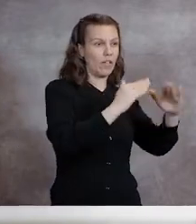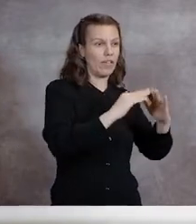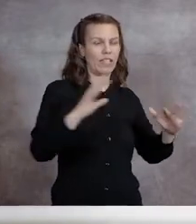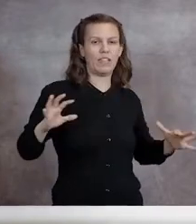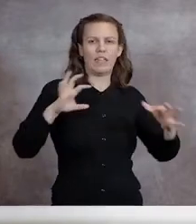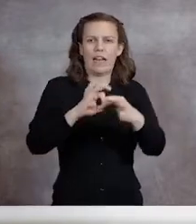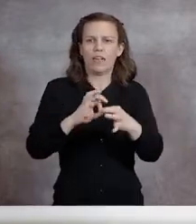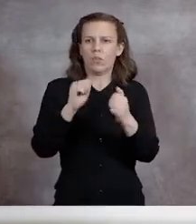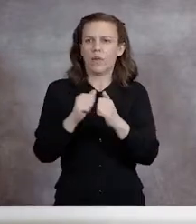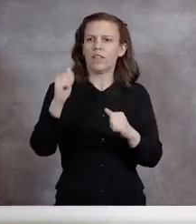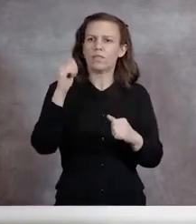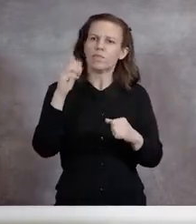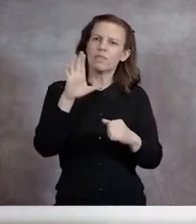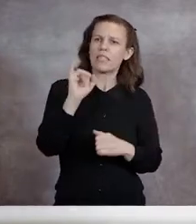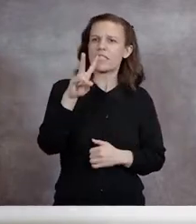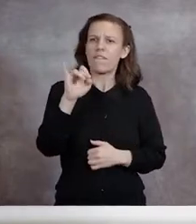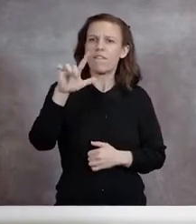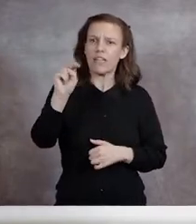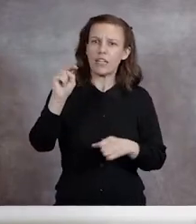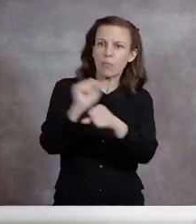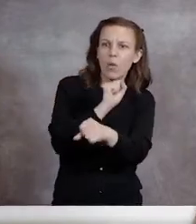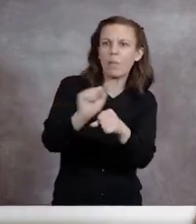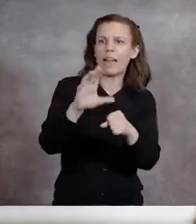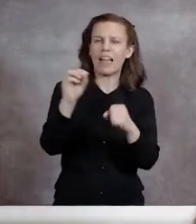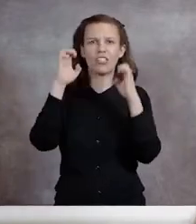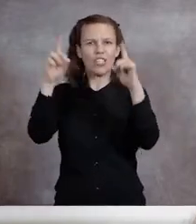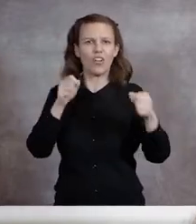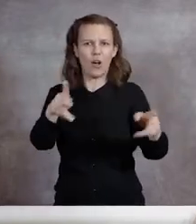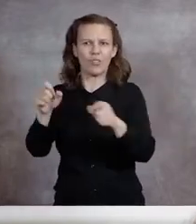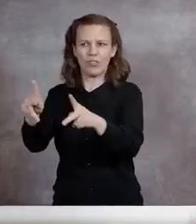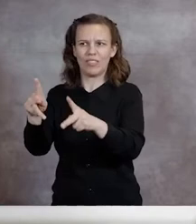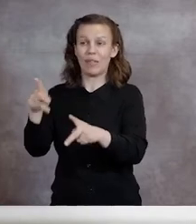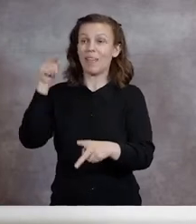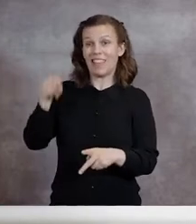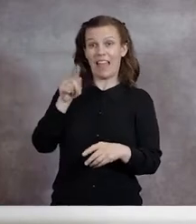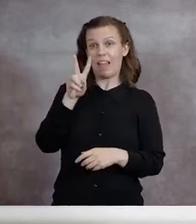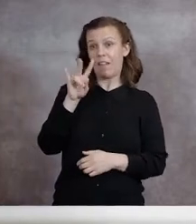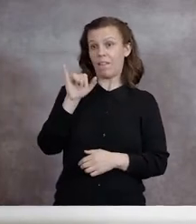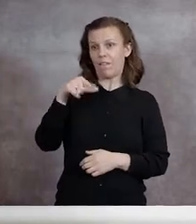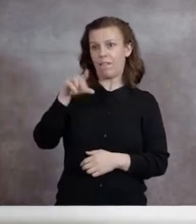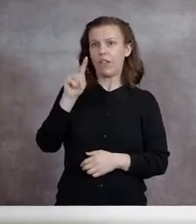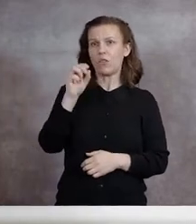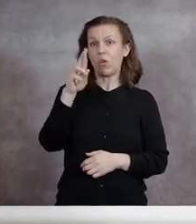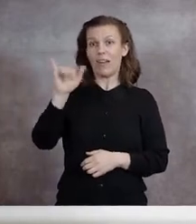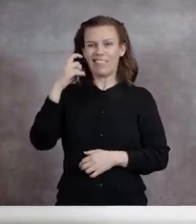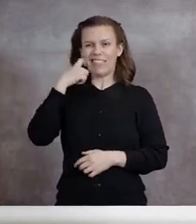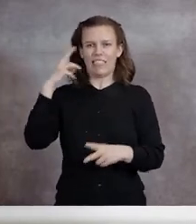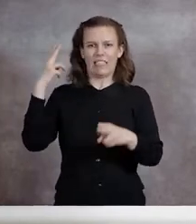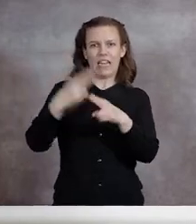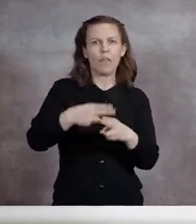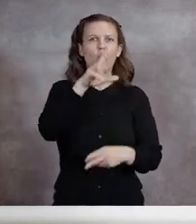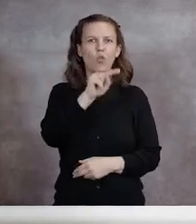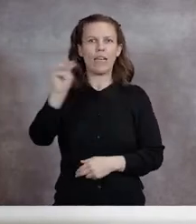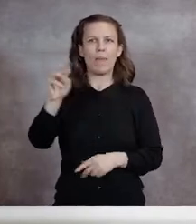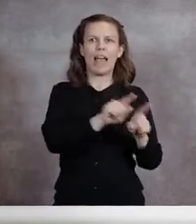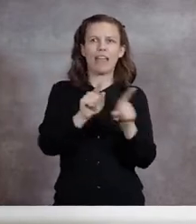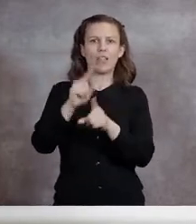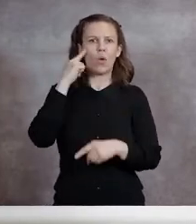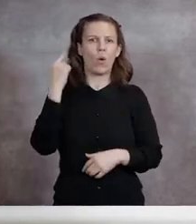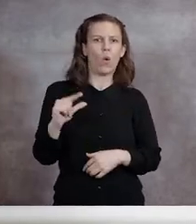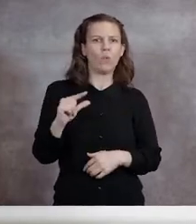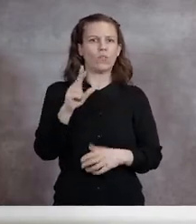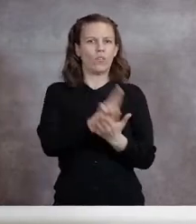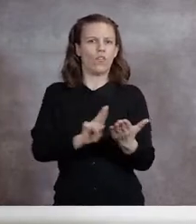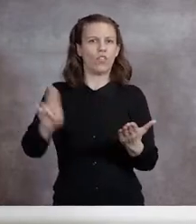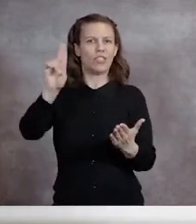organization that connects the military community to civilian employment and educational opportunities, recently named UNM